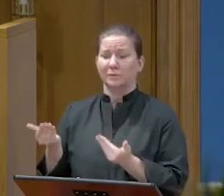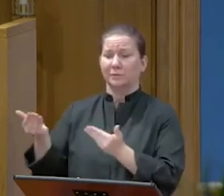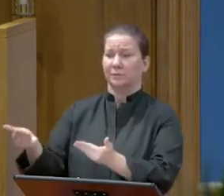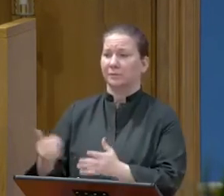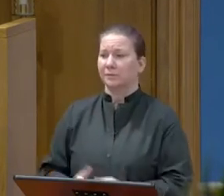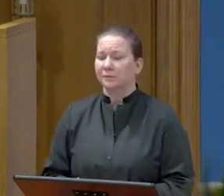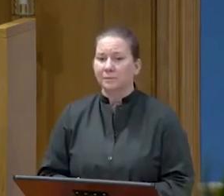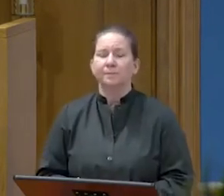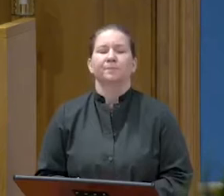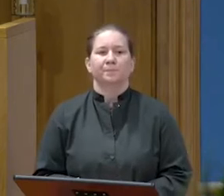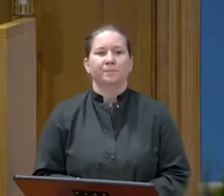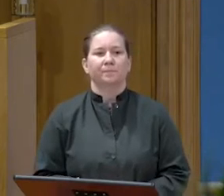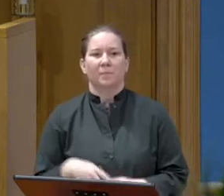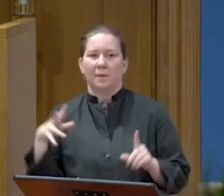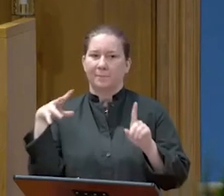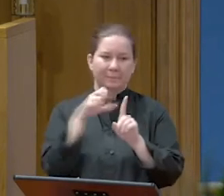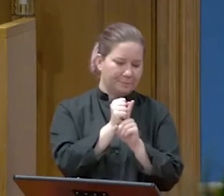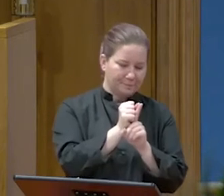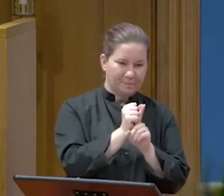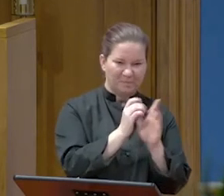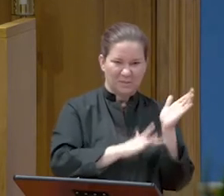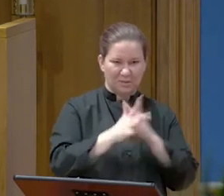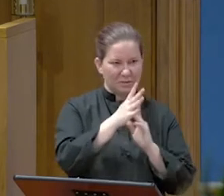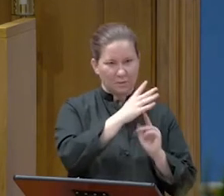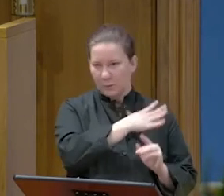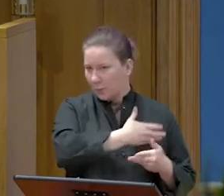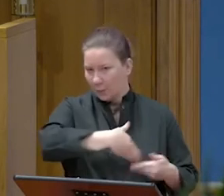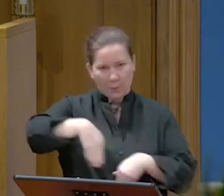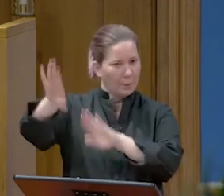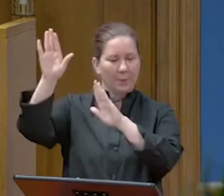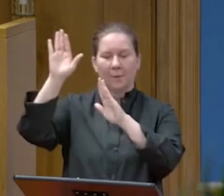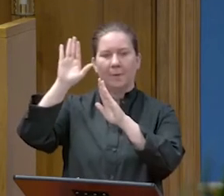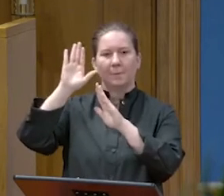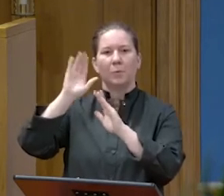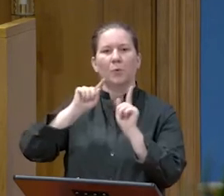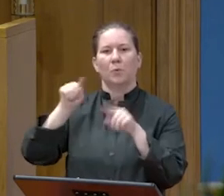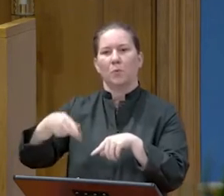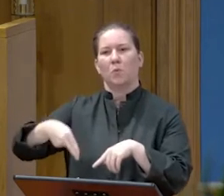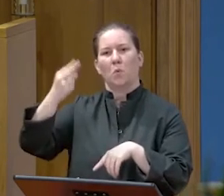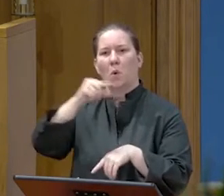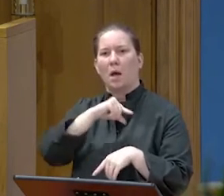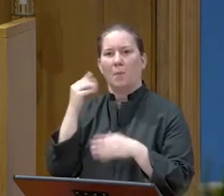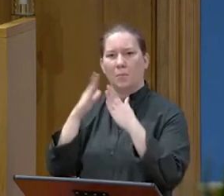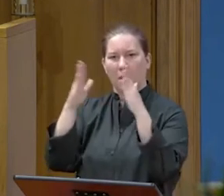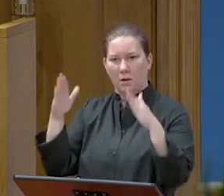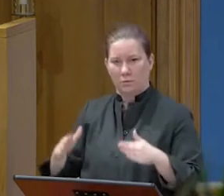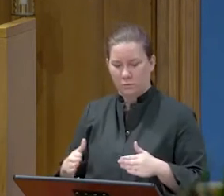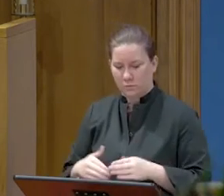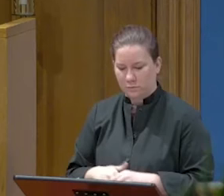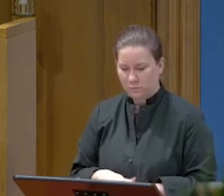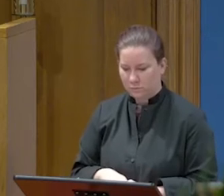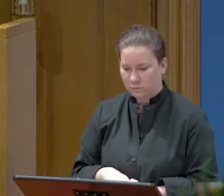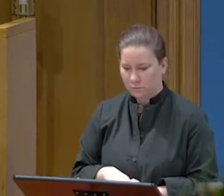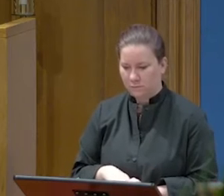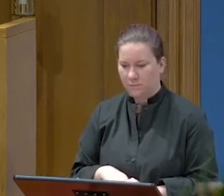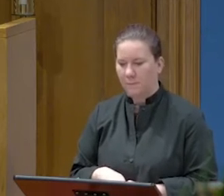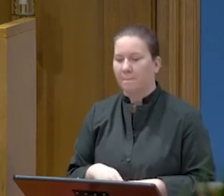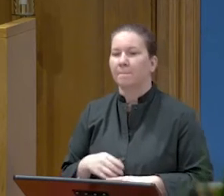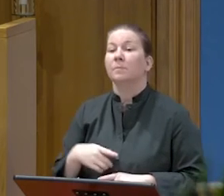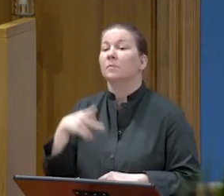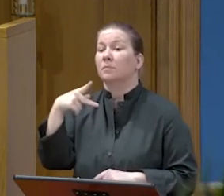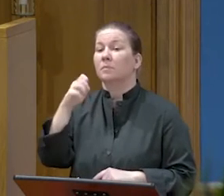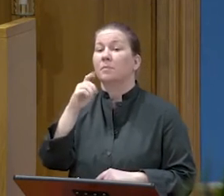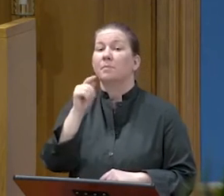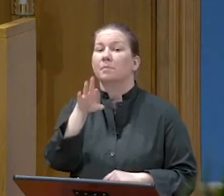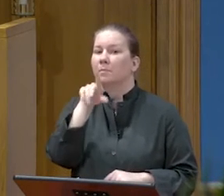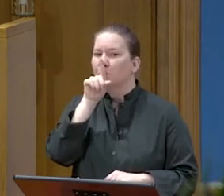Then they seized him and led him away, bringing him into the high priest's house. But Peter was following at a distance.